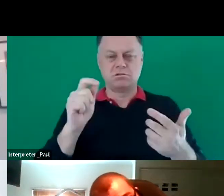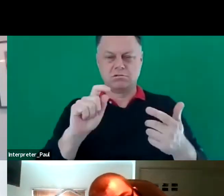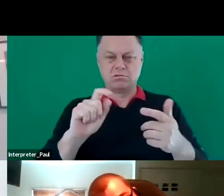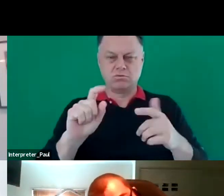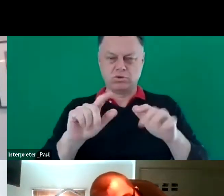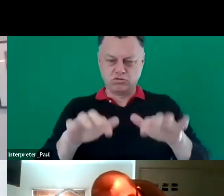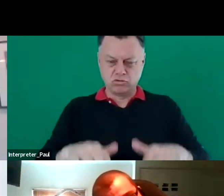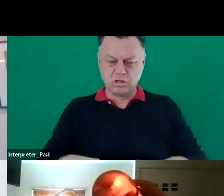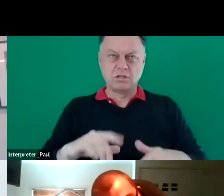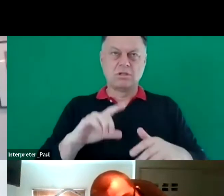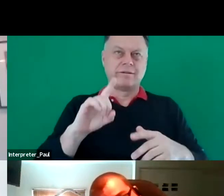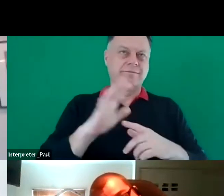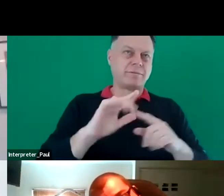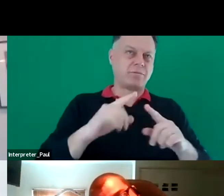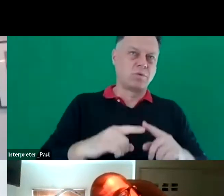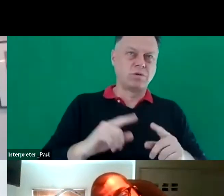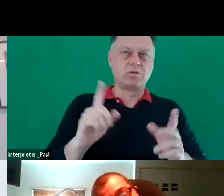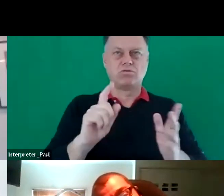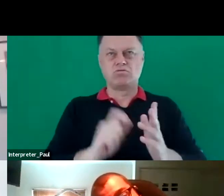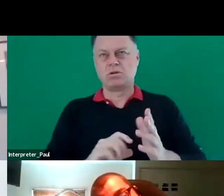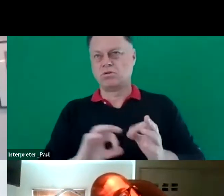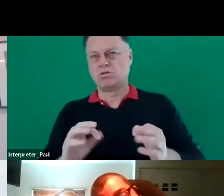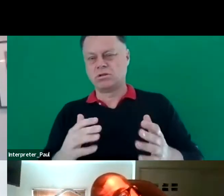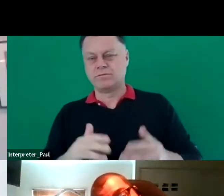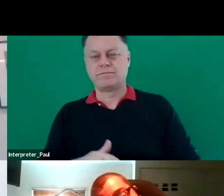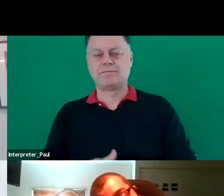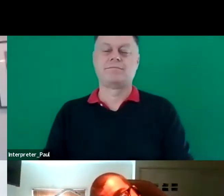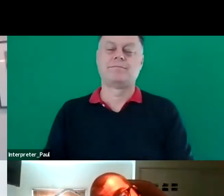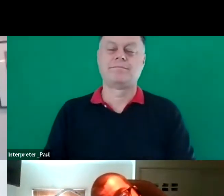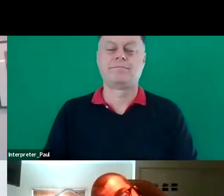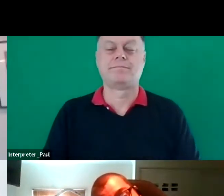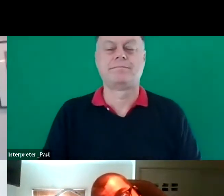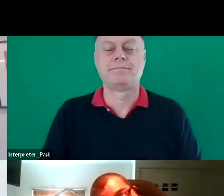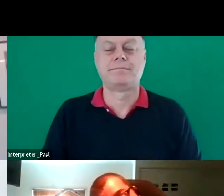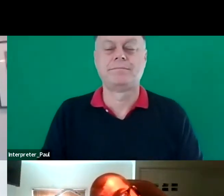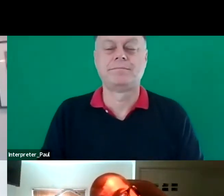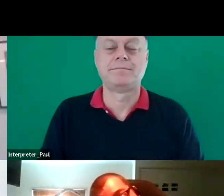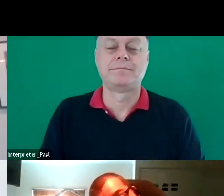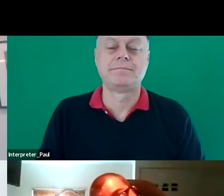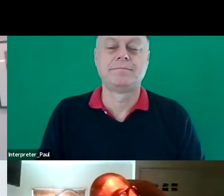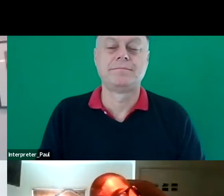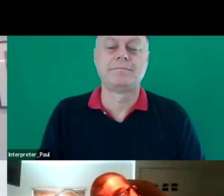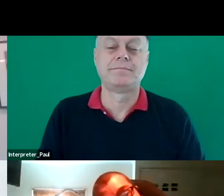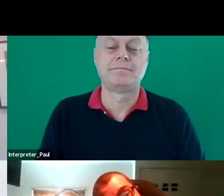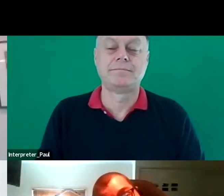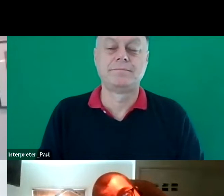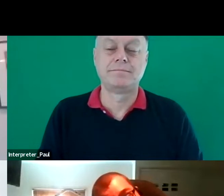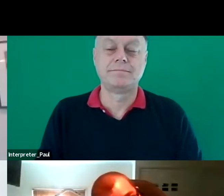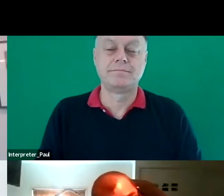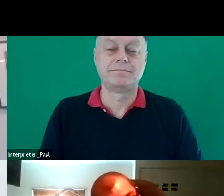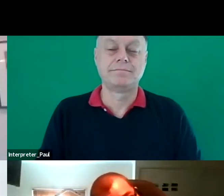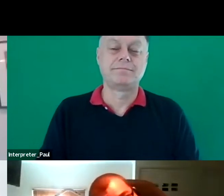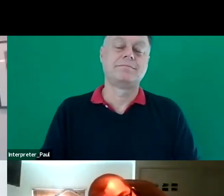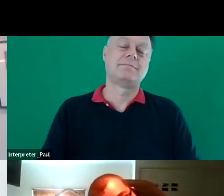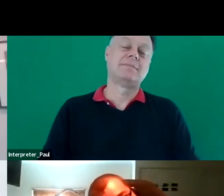valuable to write down and those sorts of things. I think it has been difficult on